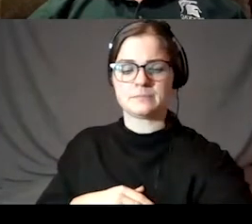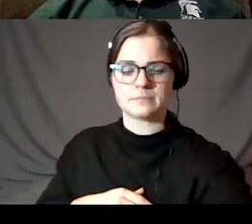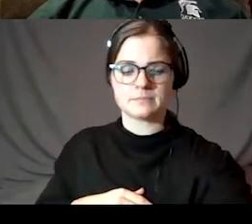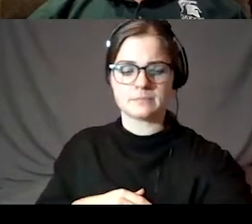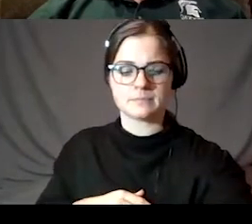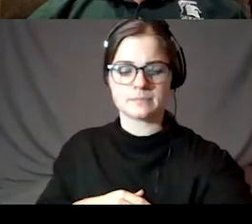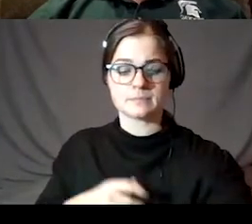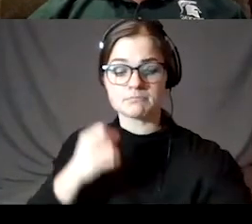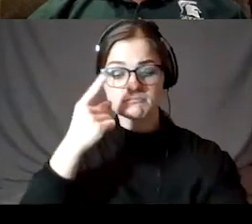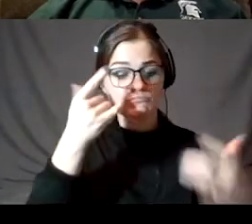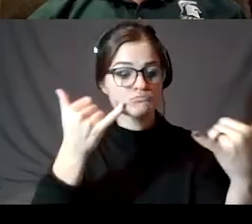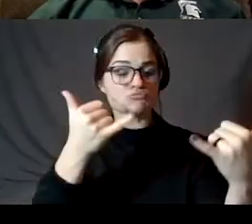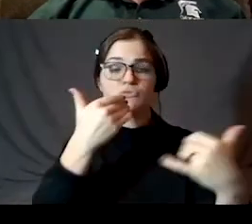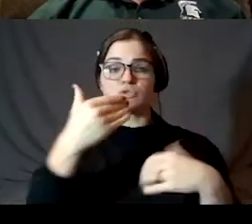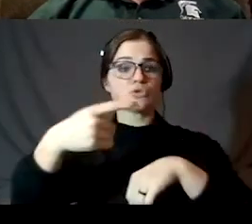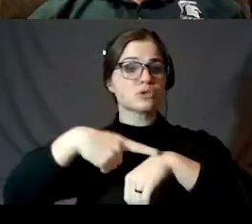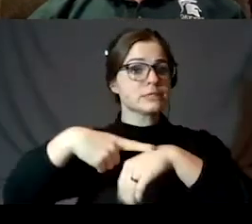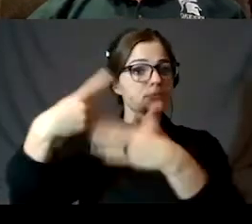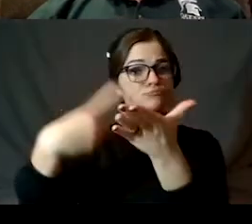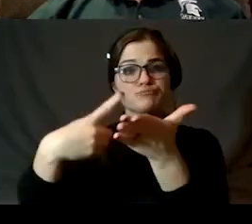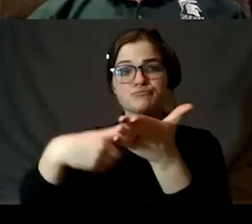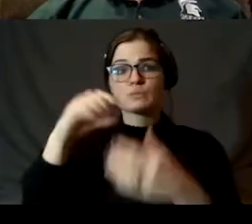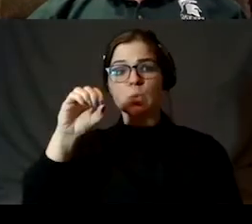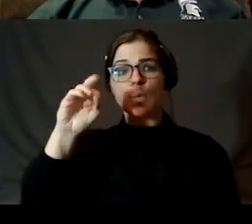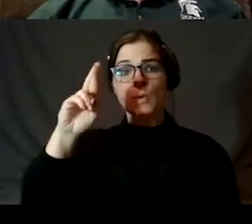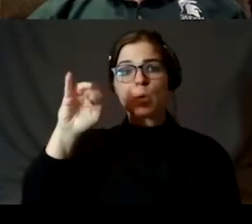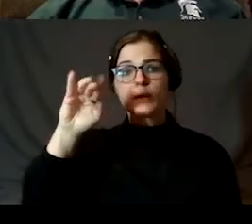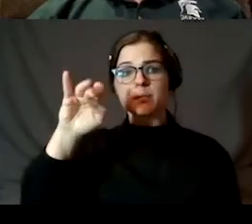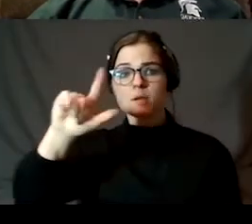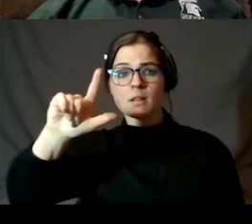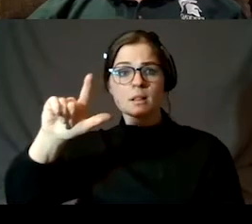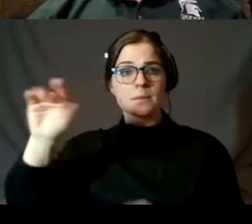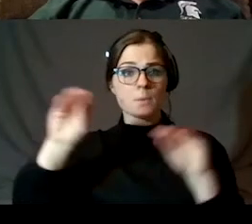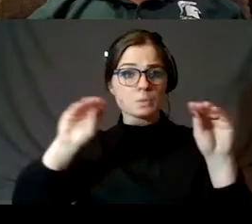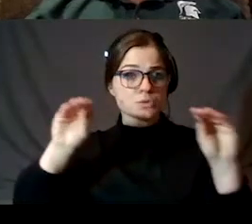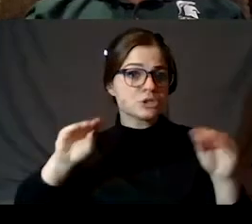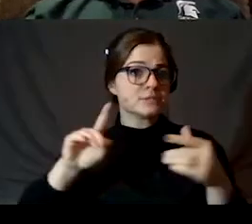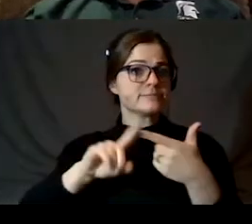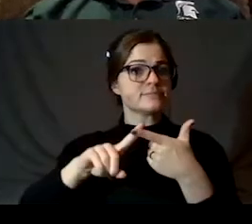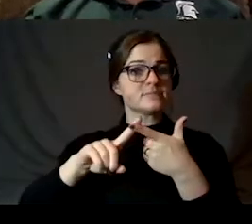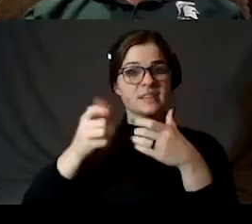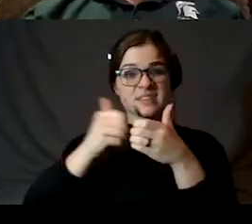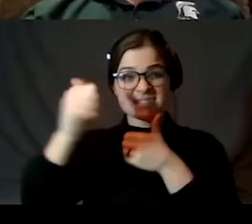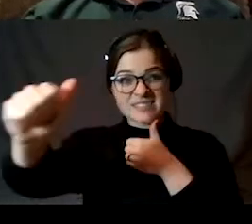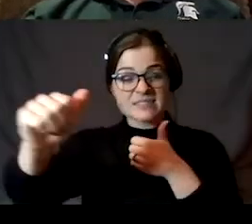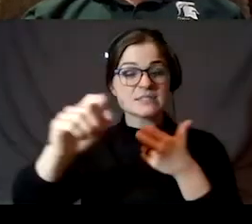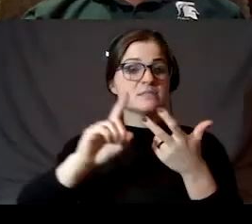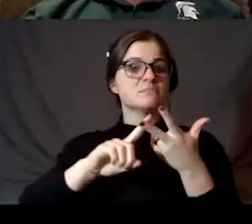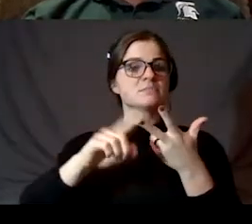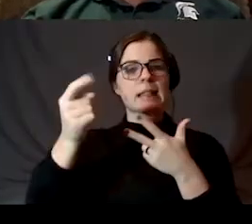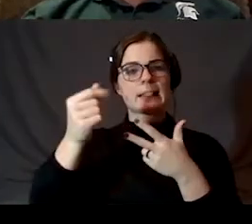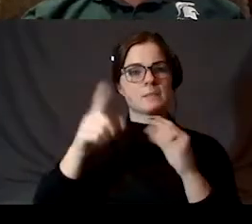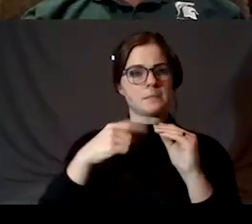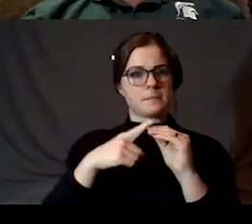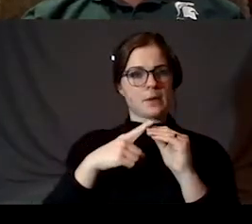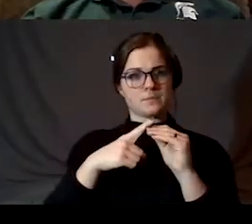is a good time. I've talked about the orbital motions, a little bit about the distance and some about the apparent